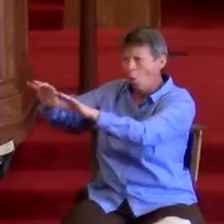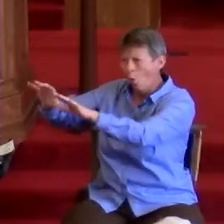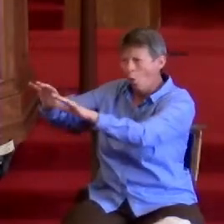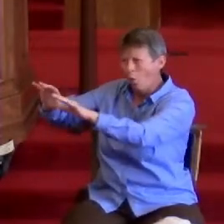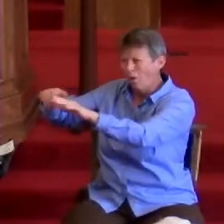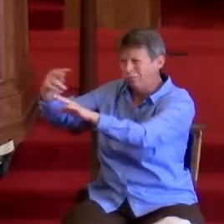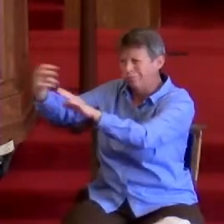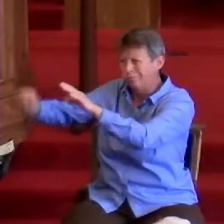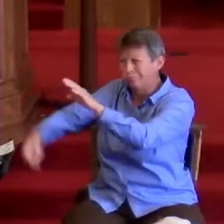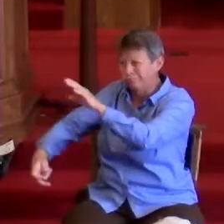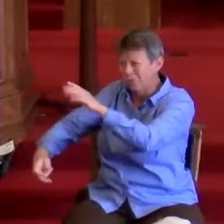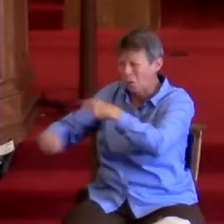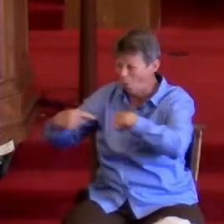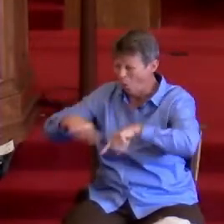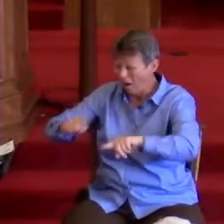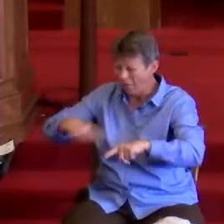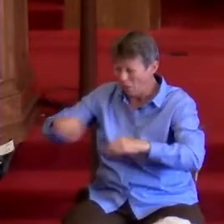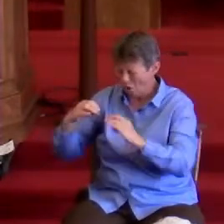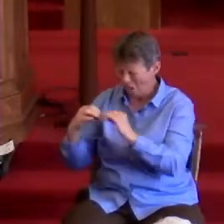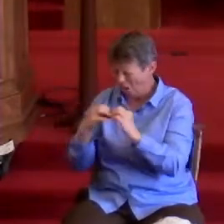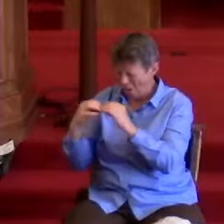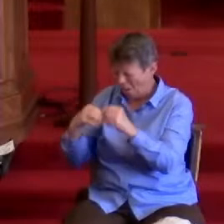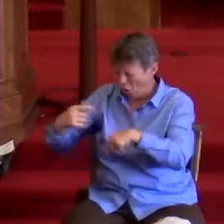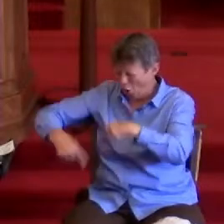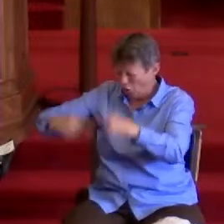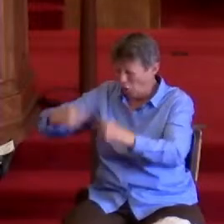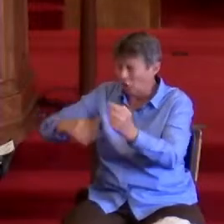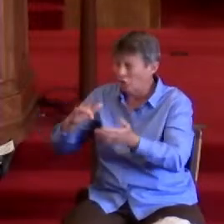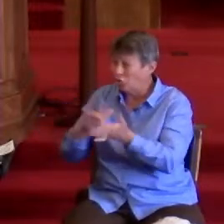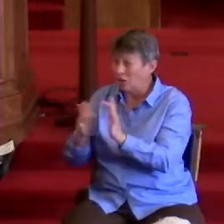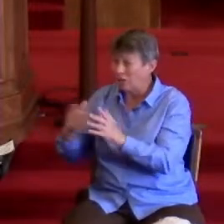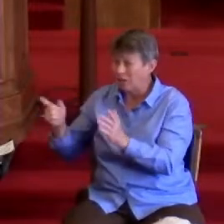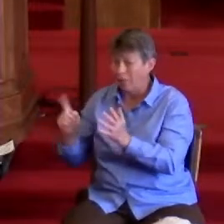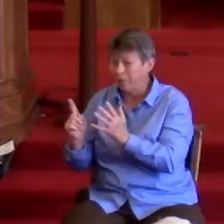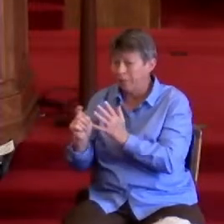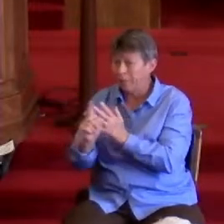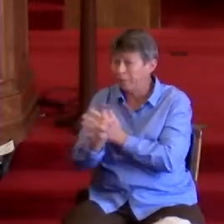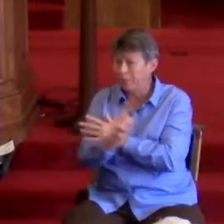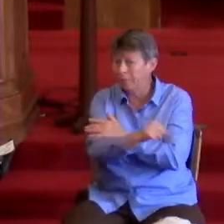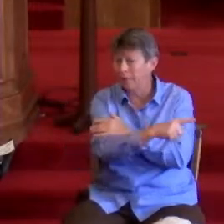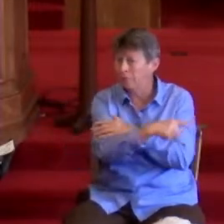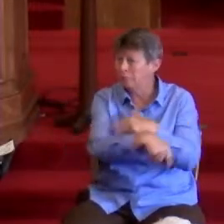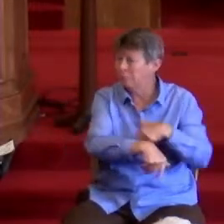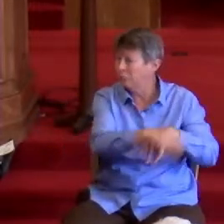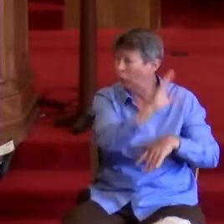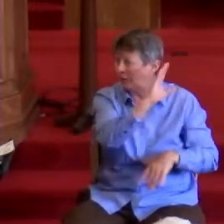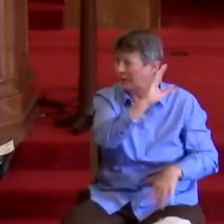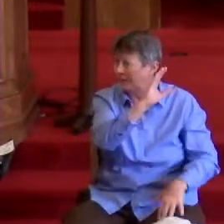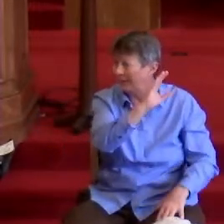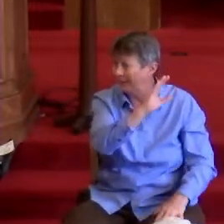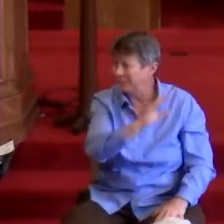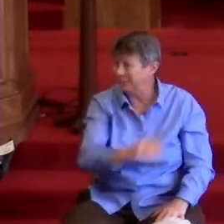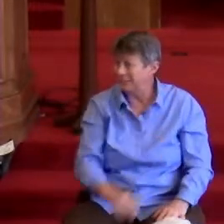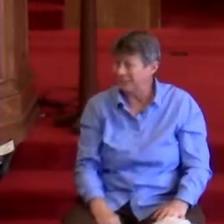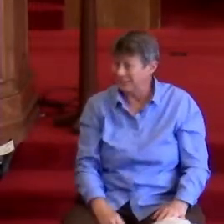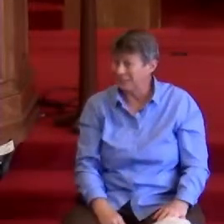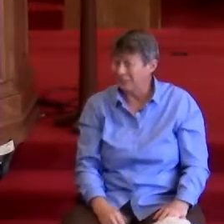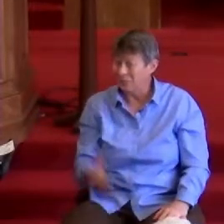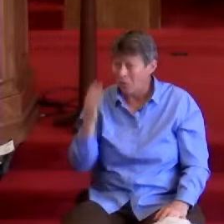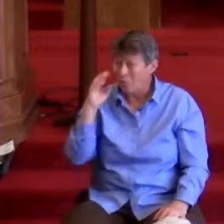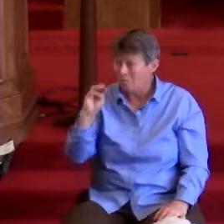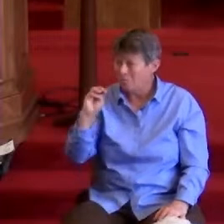While they were arguing among themselves, Jesus passed right through the middle of them and off on his way. You know, Mary,